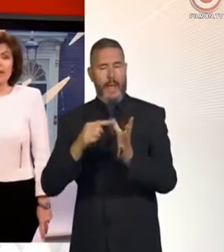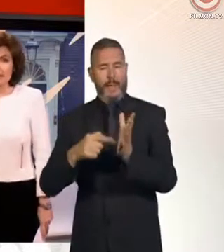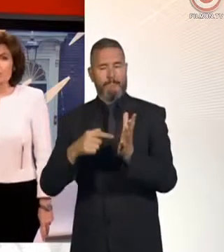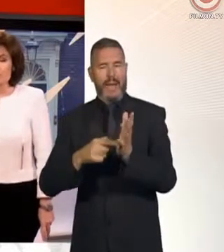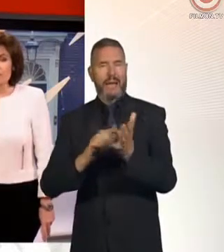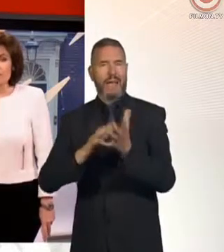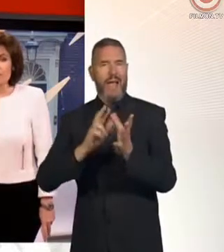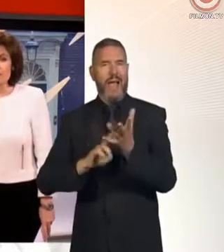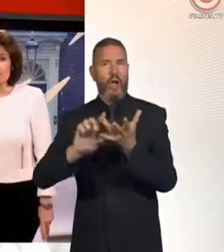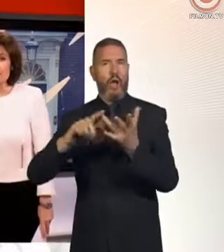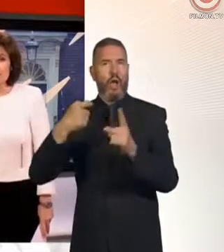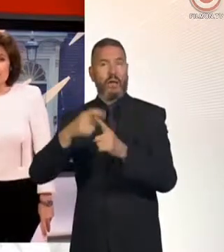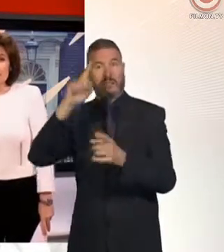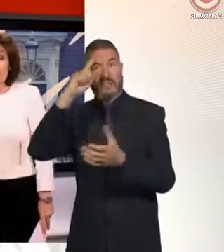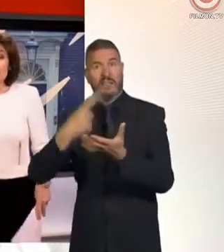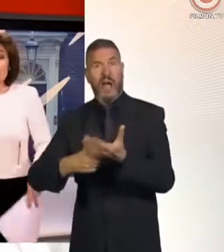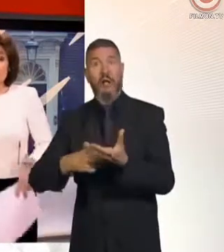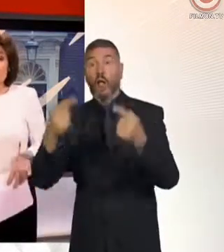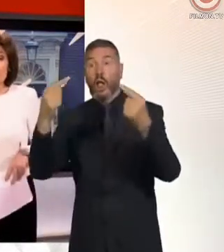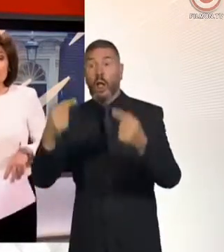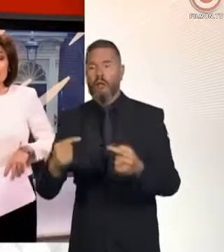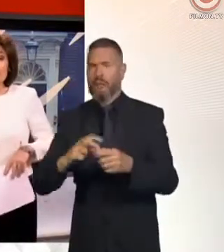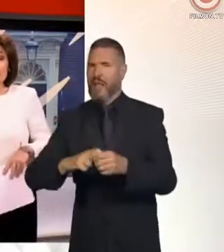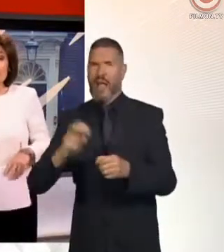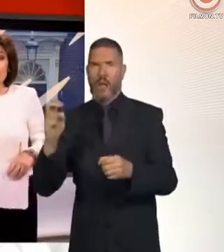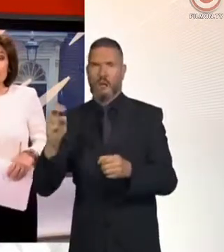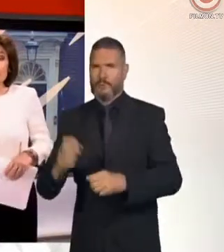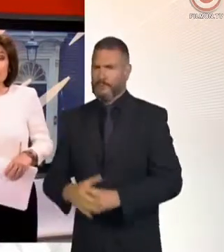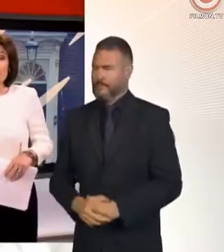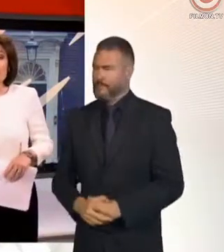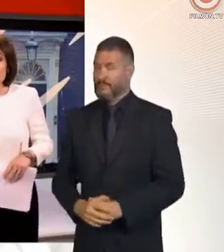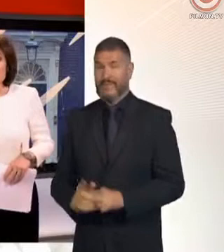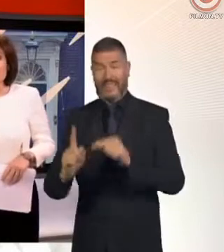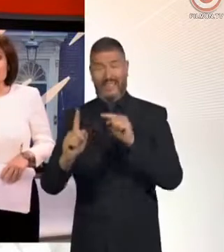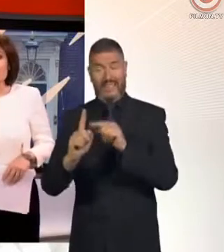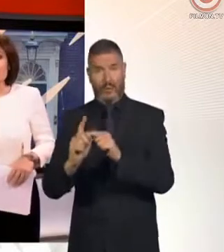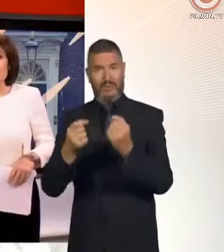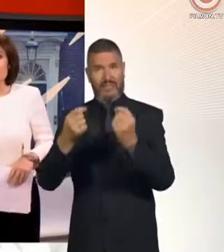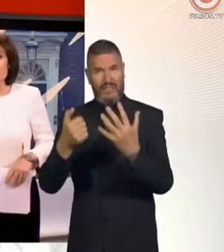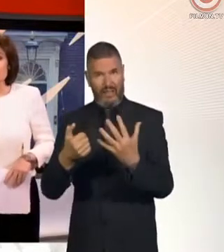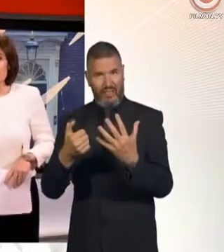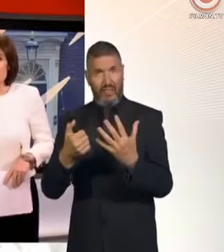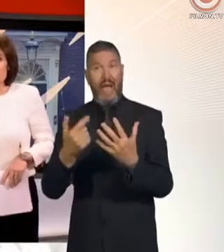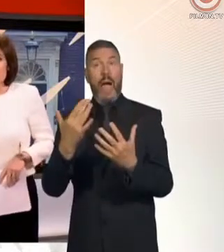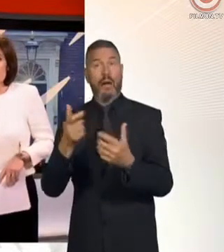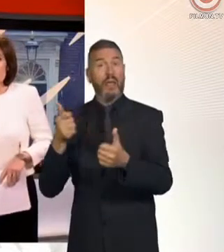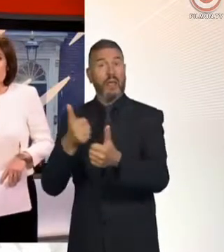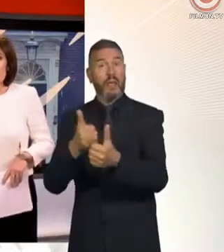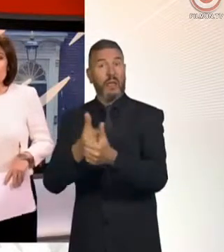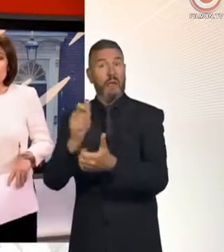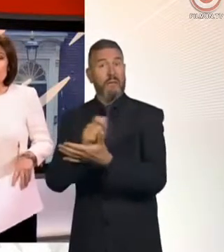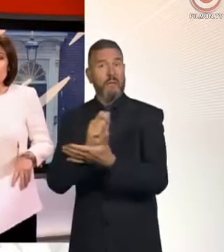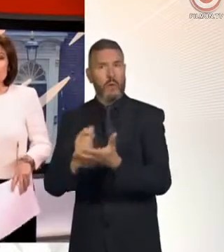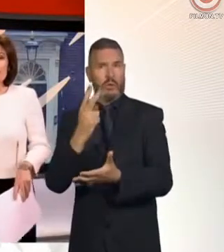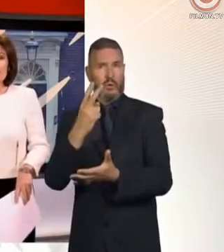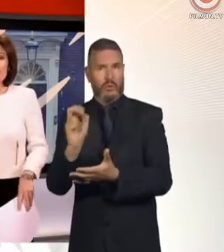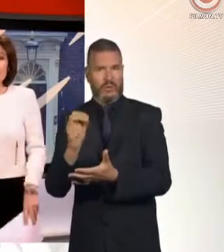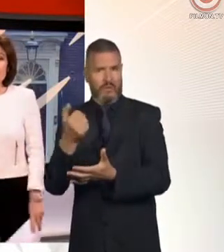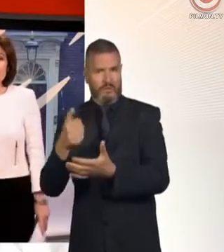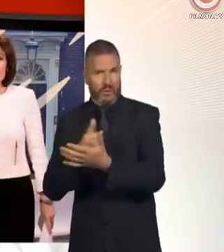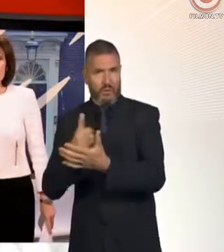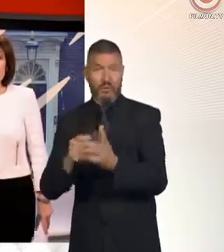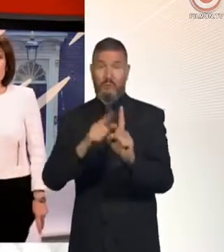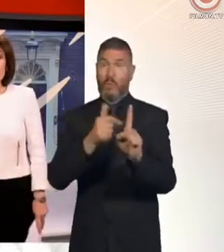dropping out of the contest. After the first ballot, Mr Hancock was in sixth place with 20 votes, with Boris Johnson, the